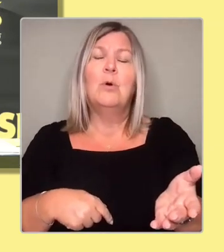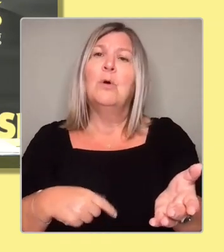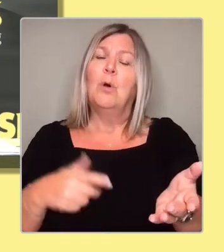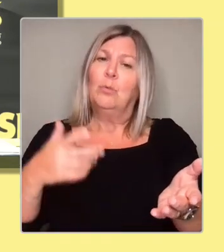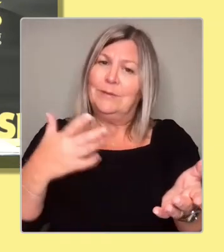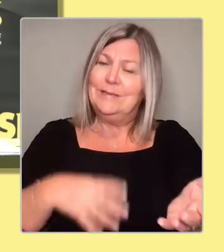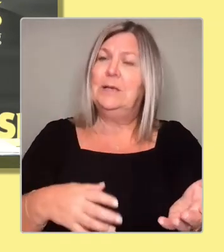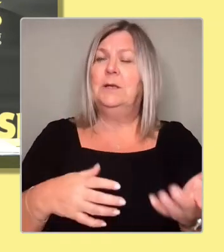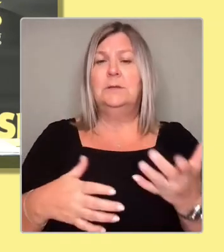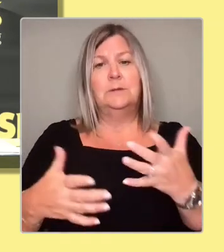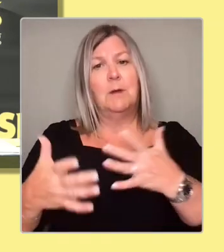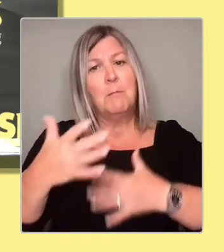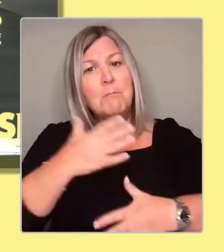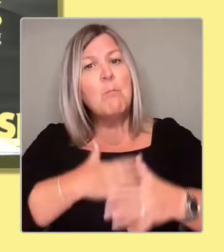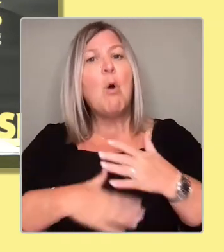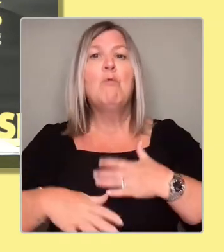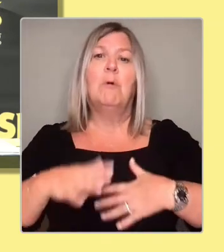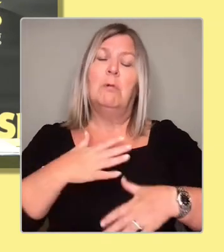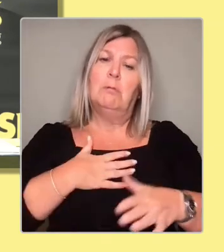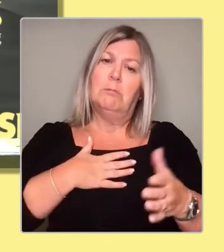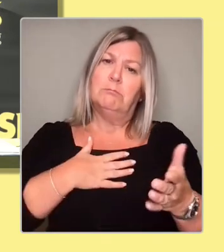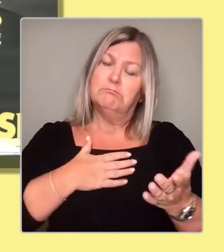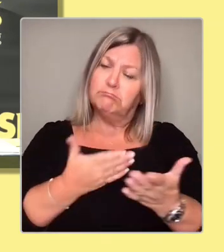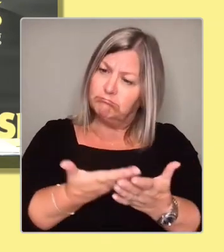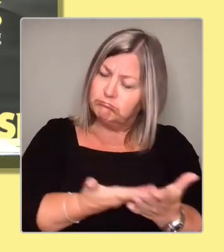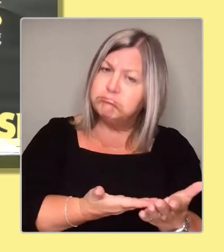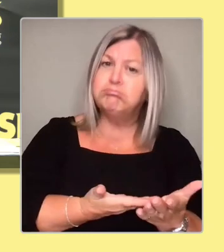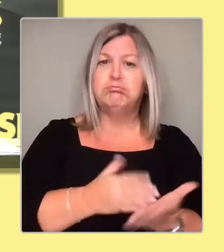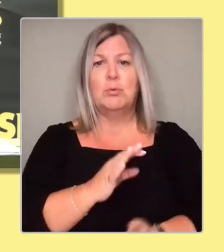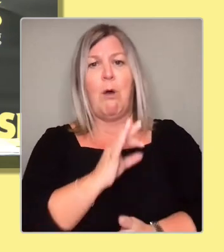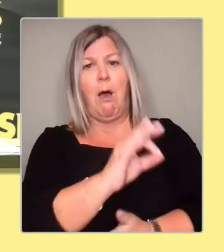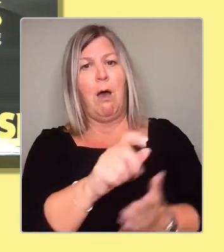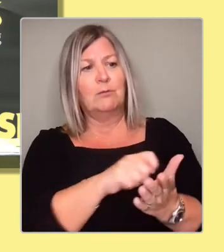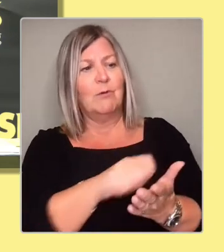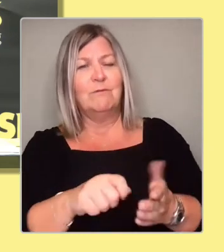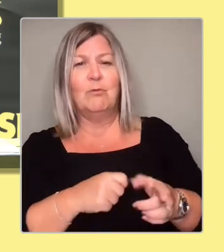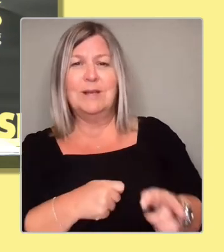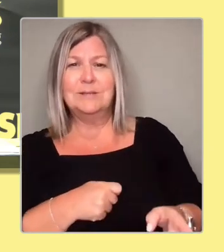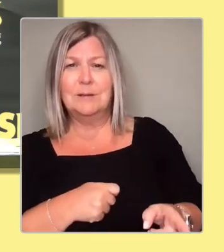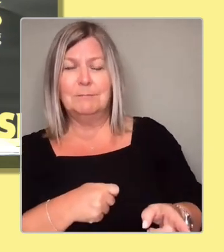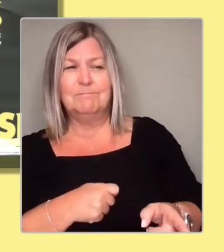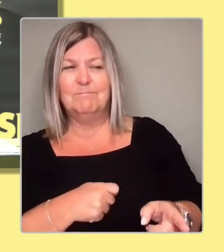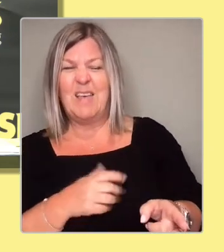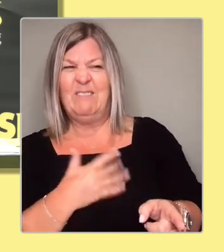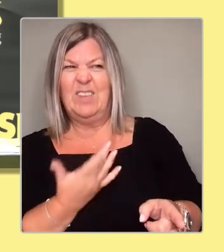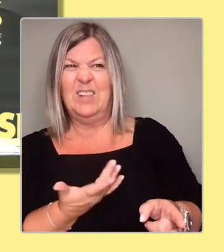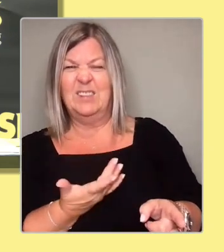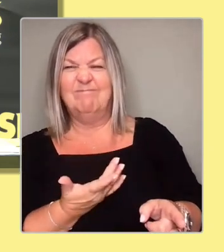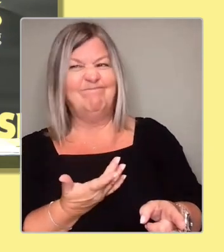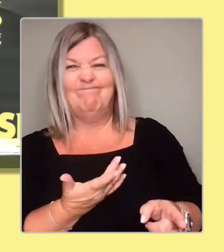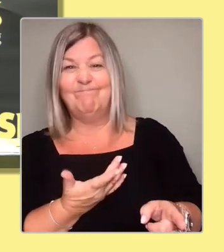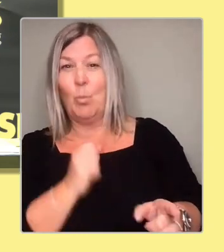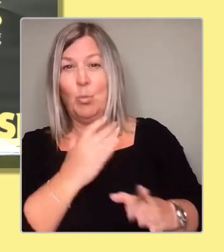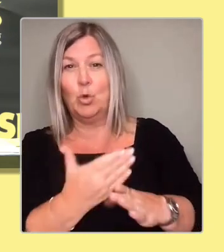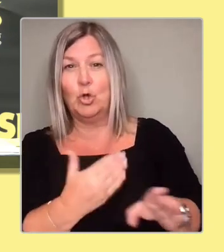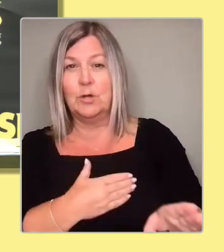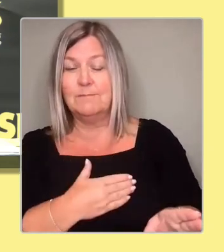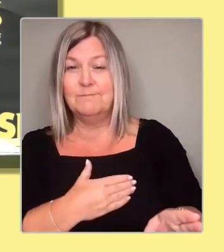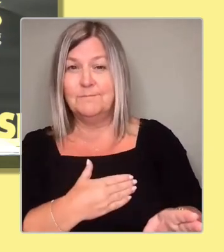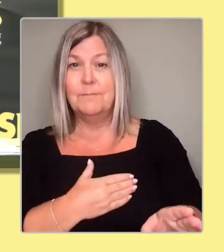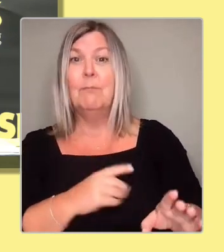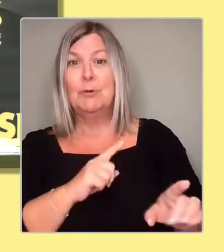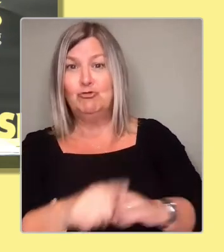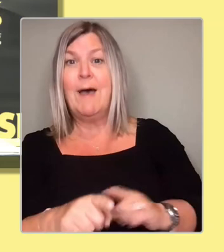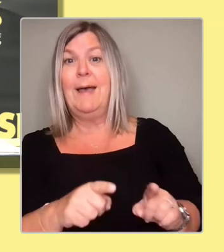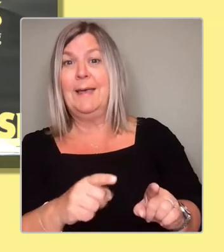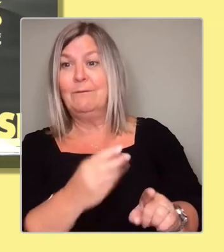referendum, I think that that is just doomed to failure. You know, we've been trying that for the last few years. And so what I'm saying is, we need to move on